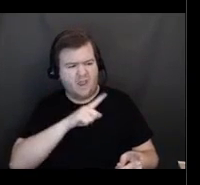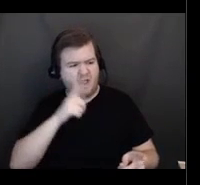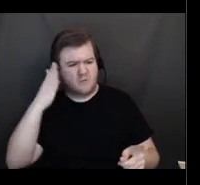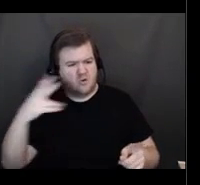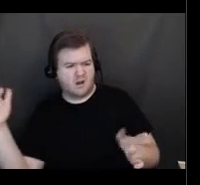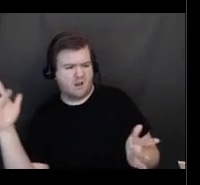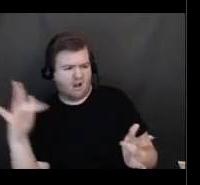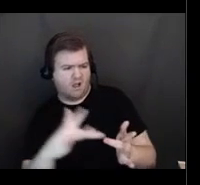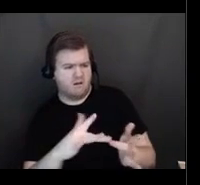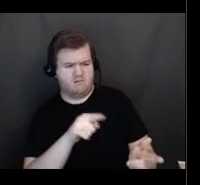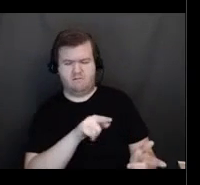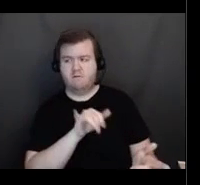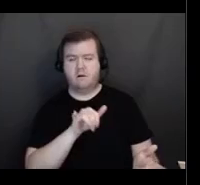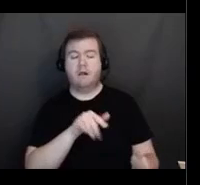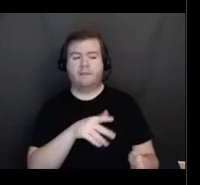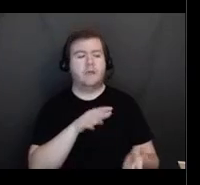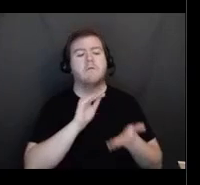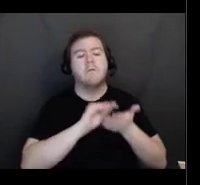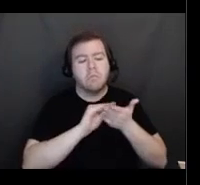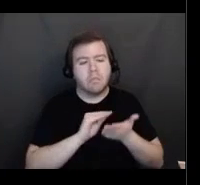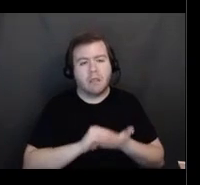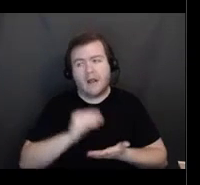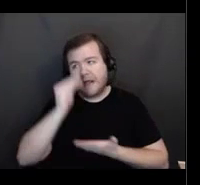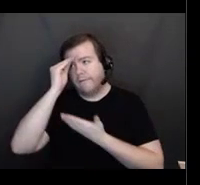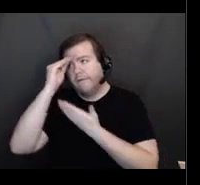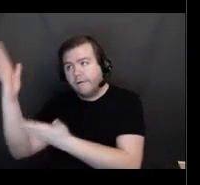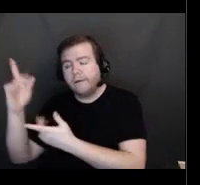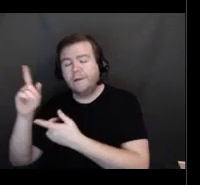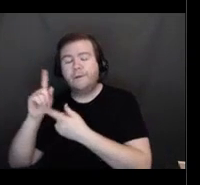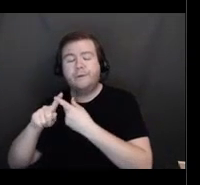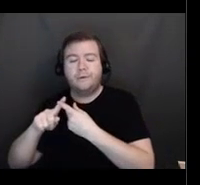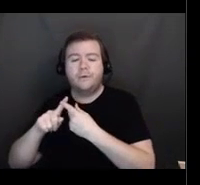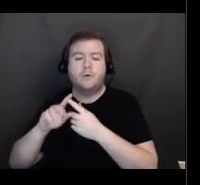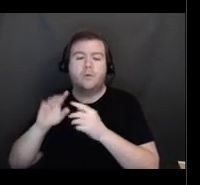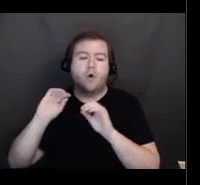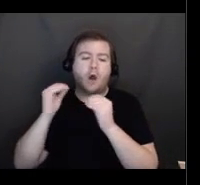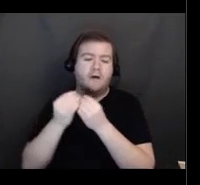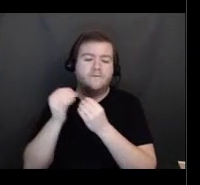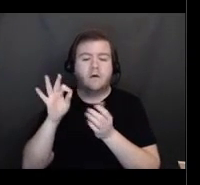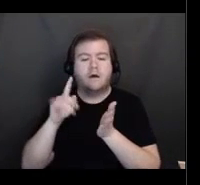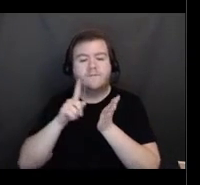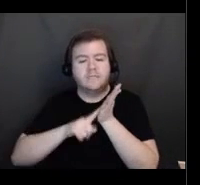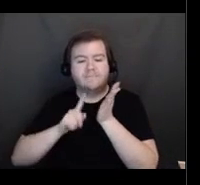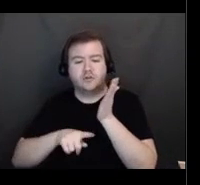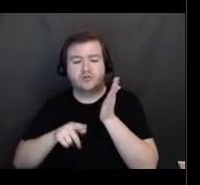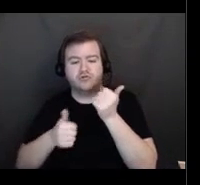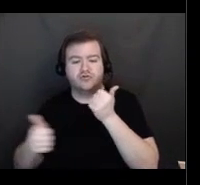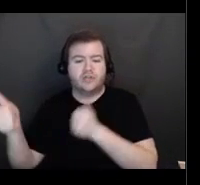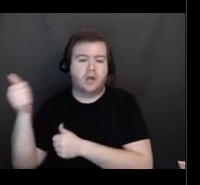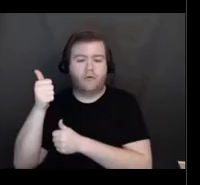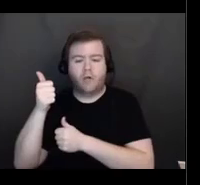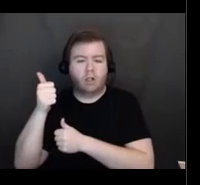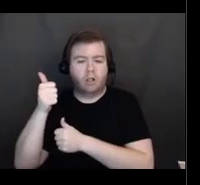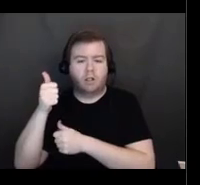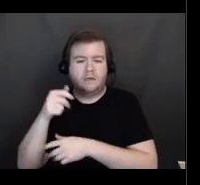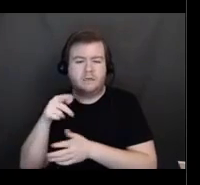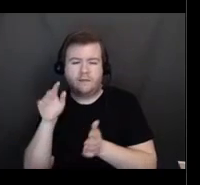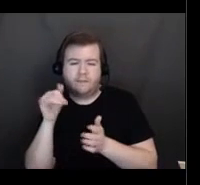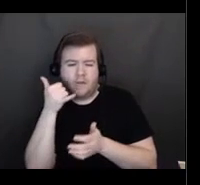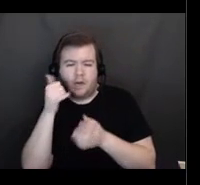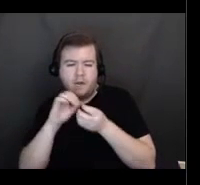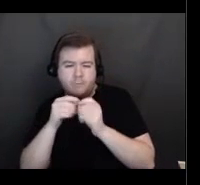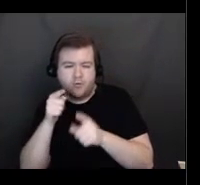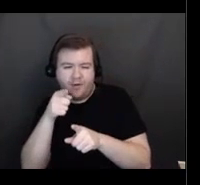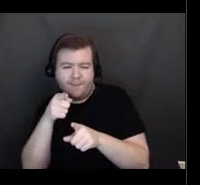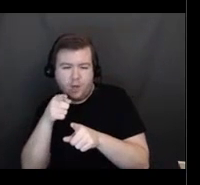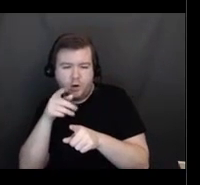Office of Inspector General. And that number is, if you look at the screen right here,